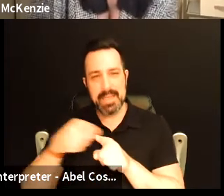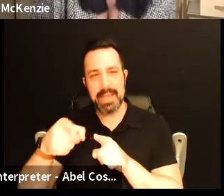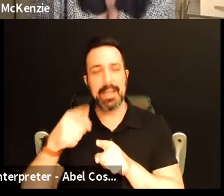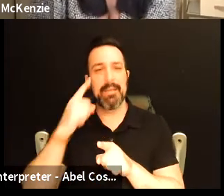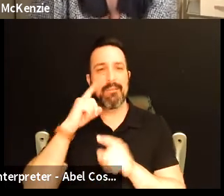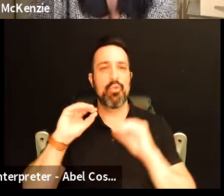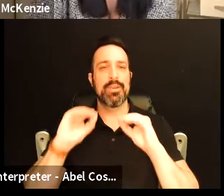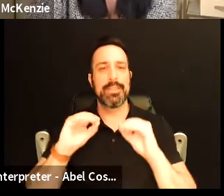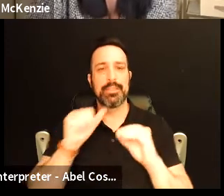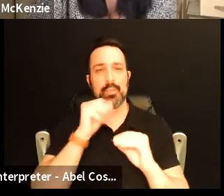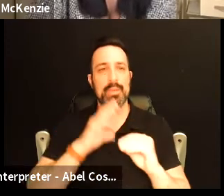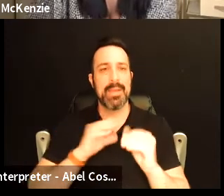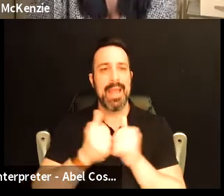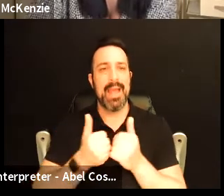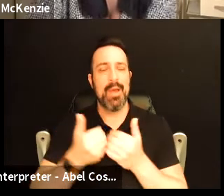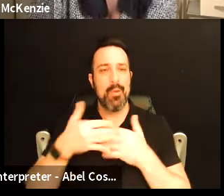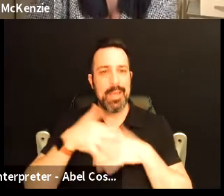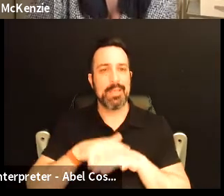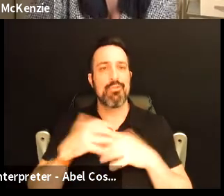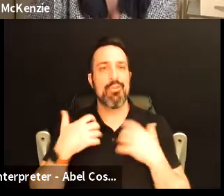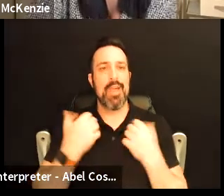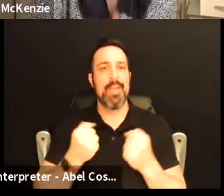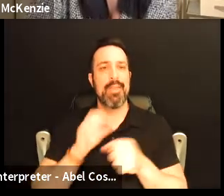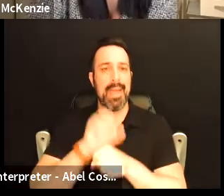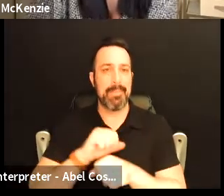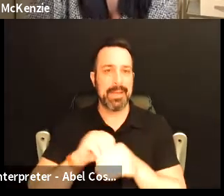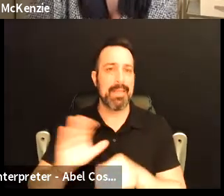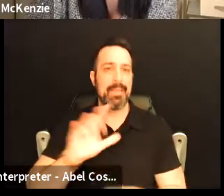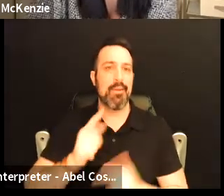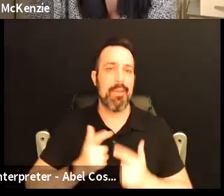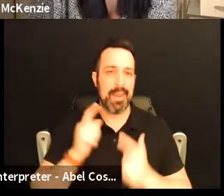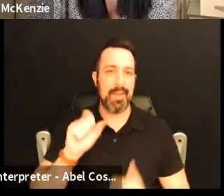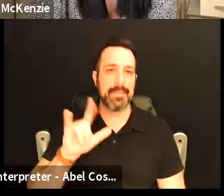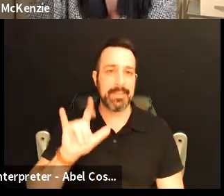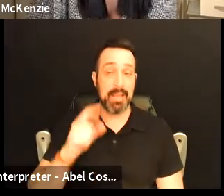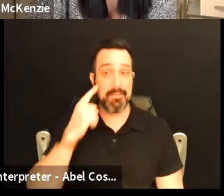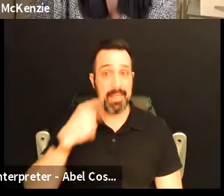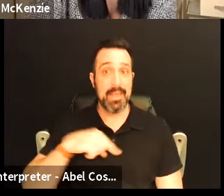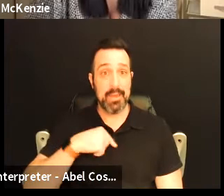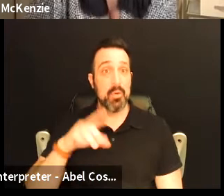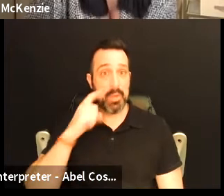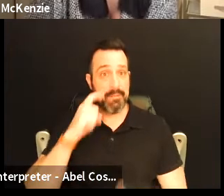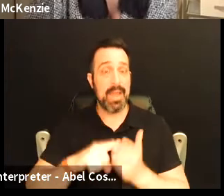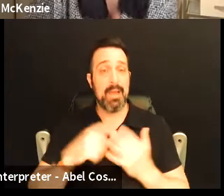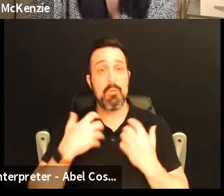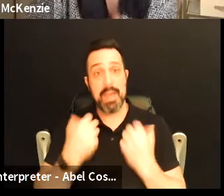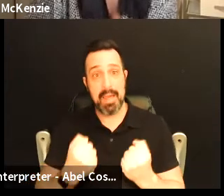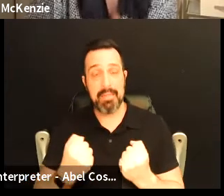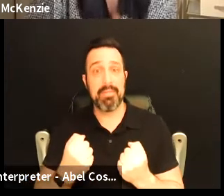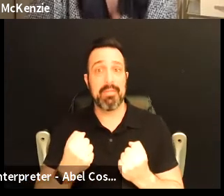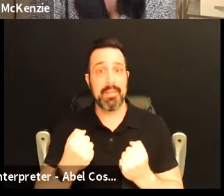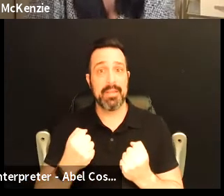teaching women how to integrate healthier habits into their lifestyle. So I think we've found that health and wellness is